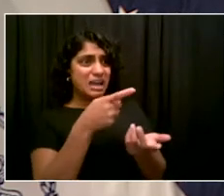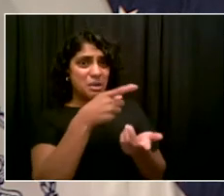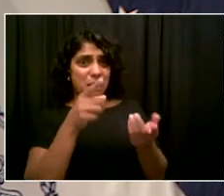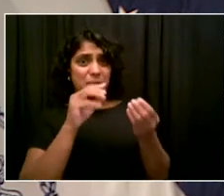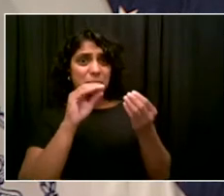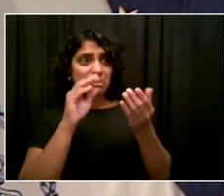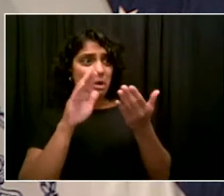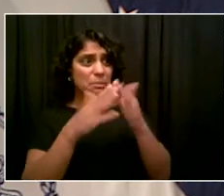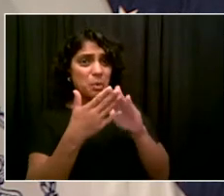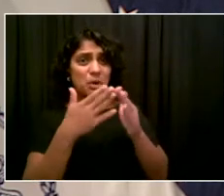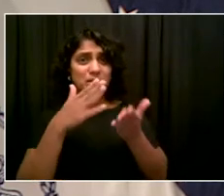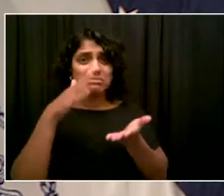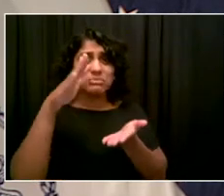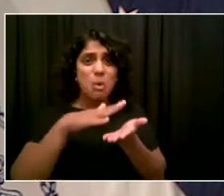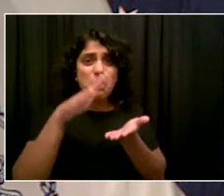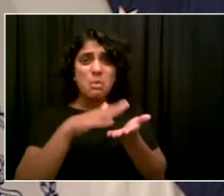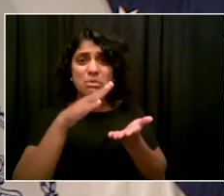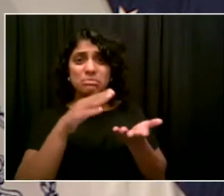Dr. Choksi.